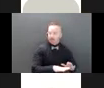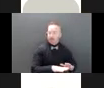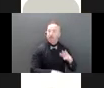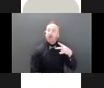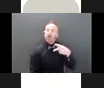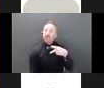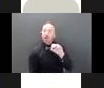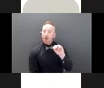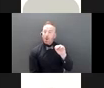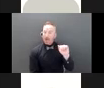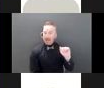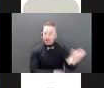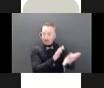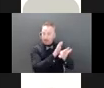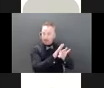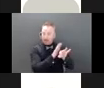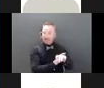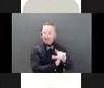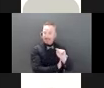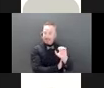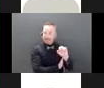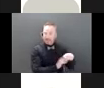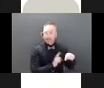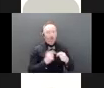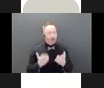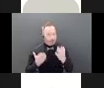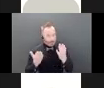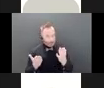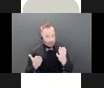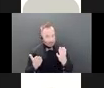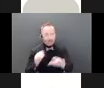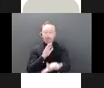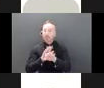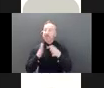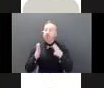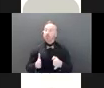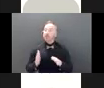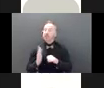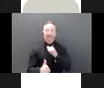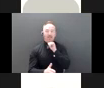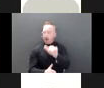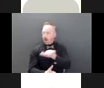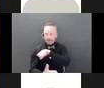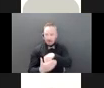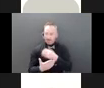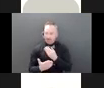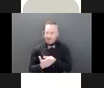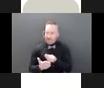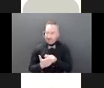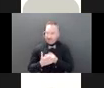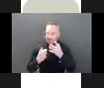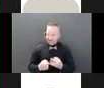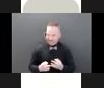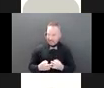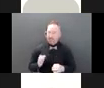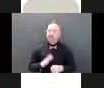we would recommend that you choose somebody who's not involved in your financial decision-making process to add that second layer of protection to